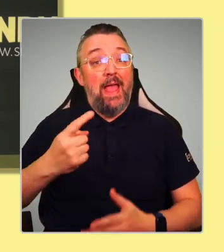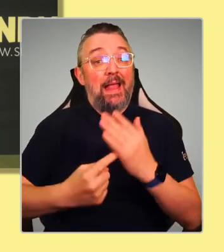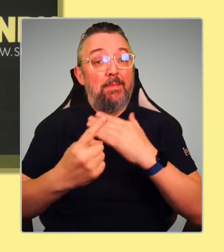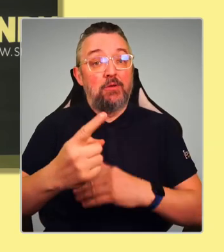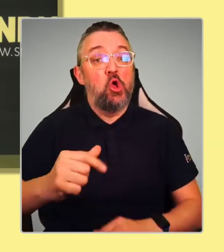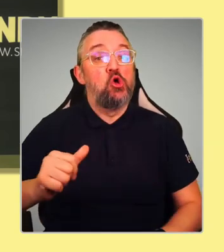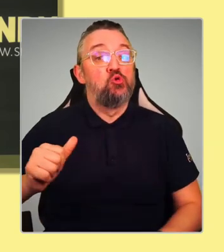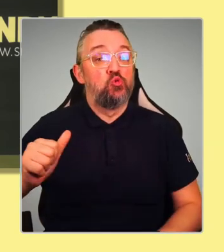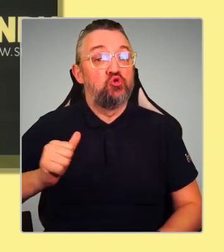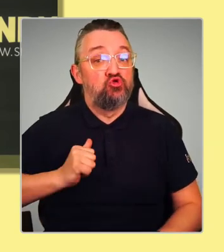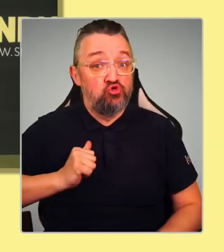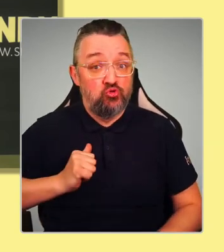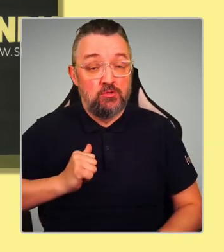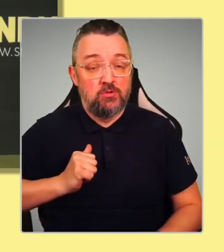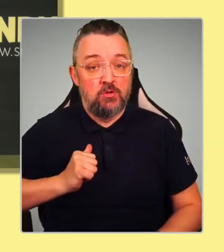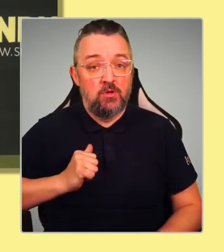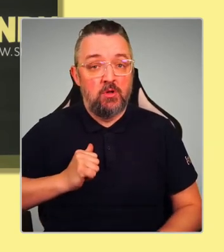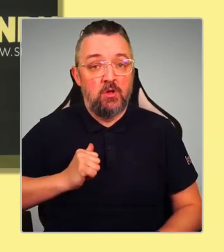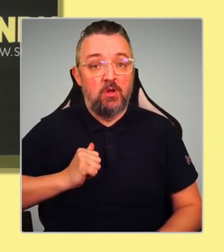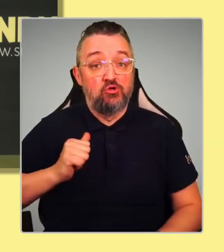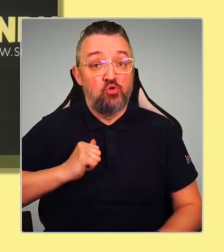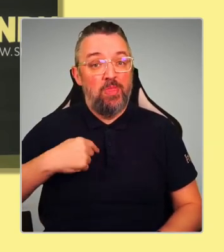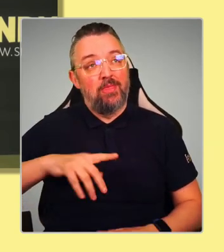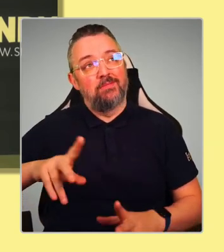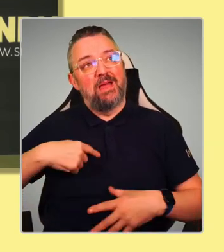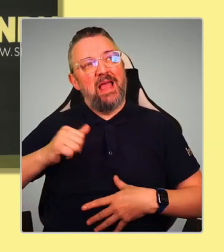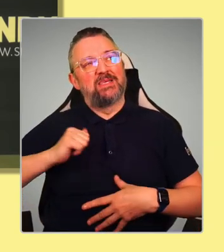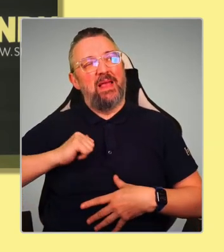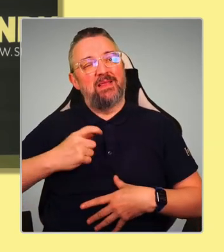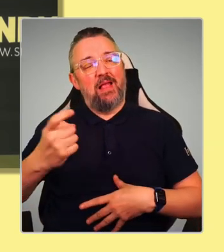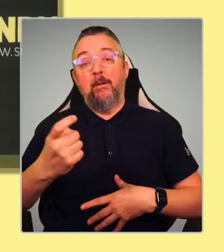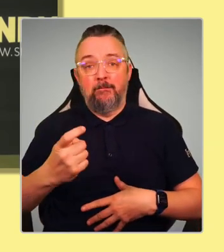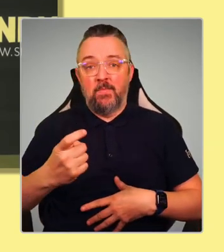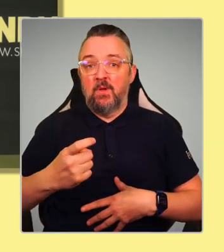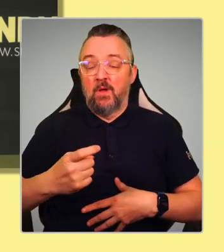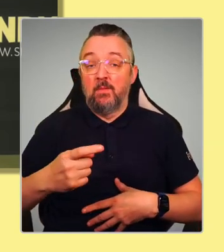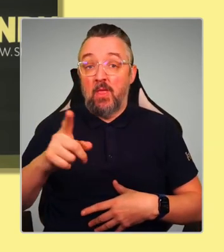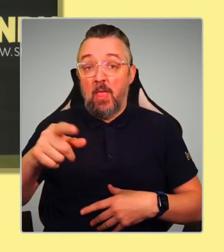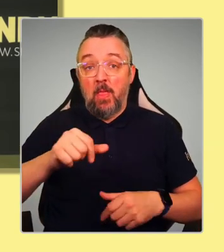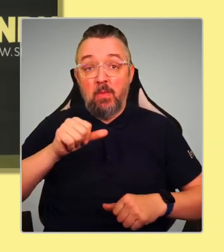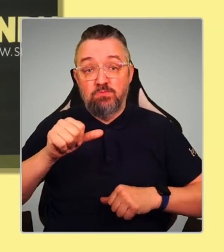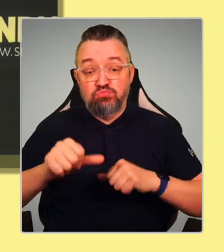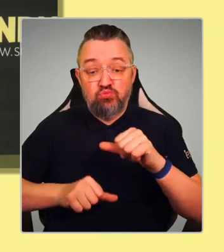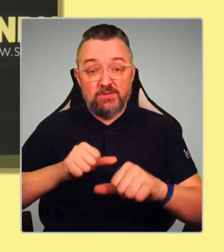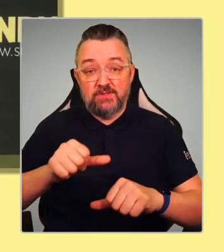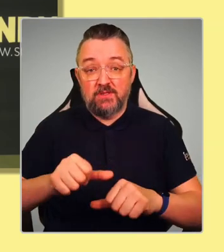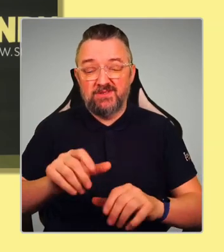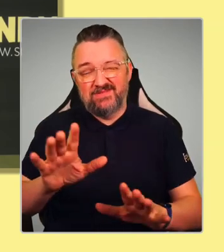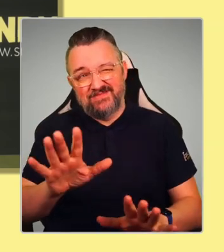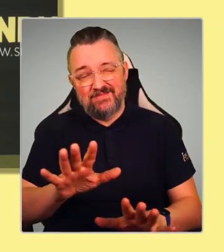it will come through that strong leadership. And I think the process, not quite, but almost takes care of itself